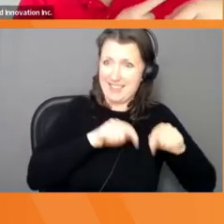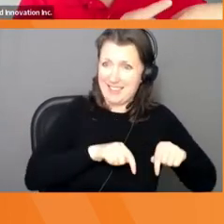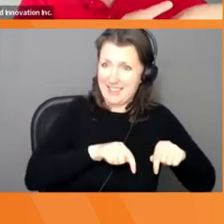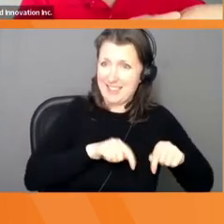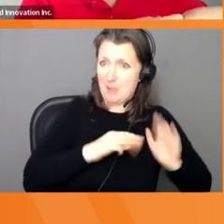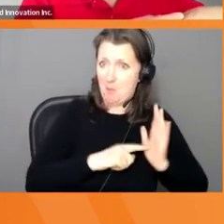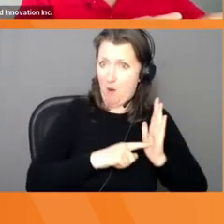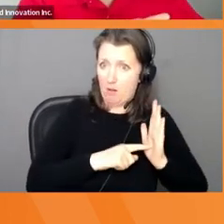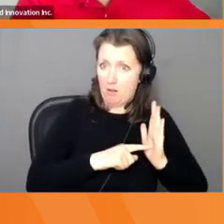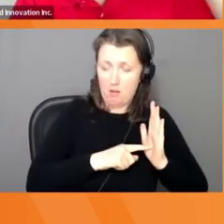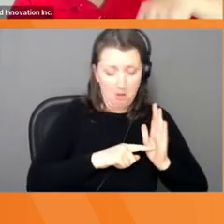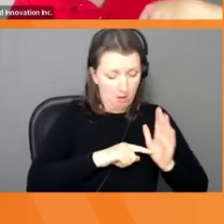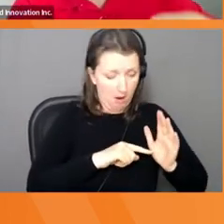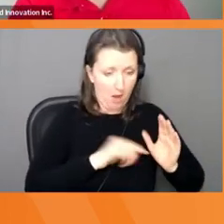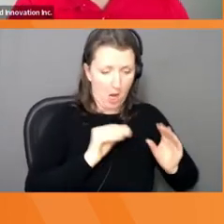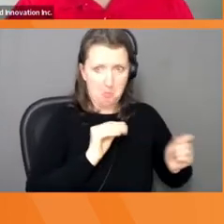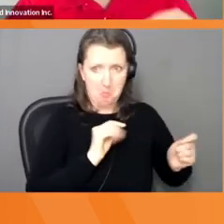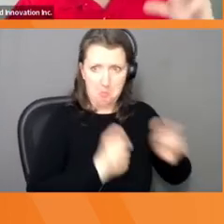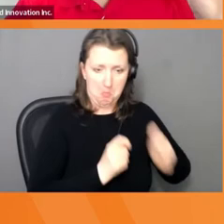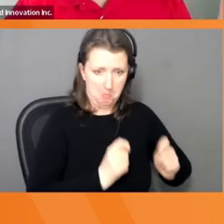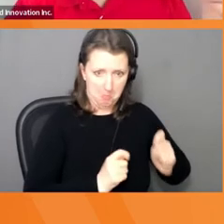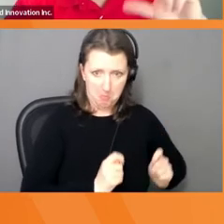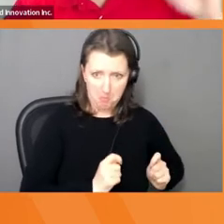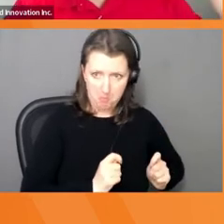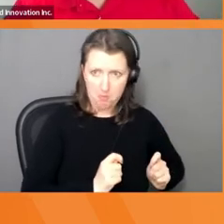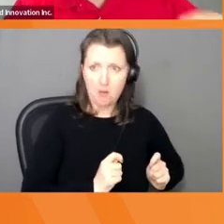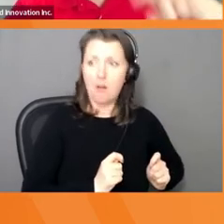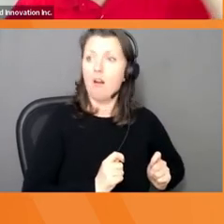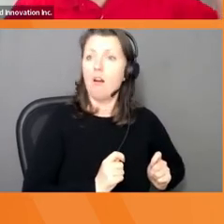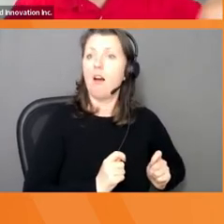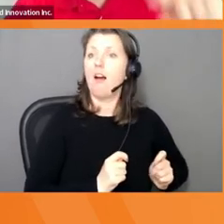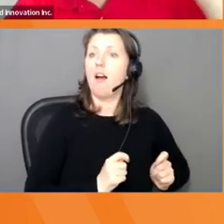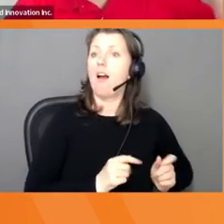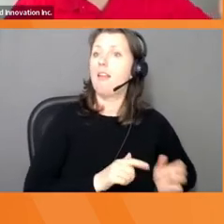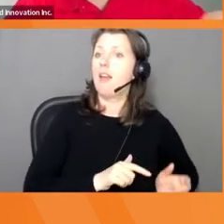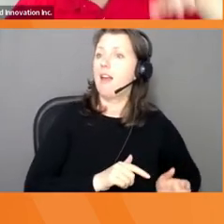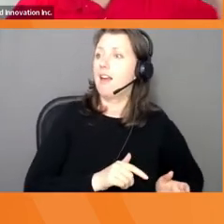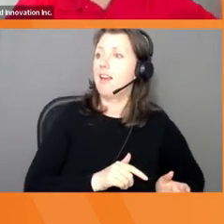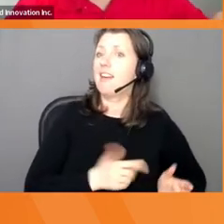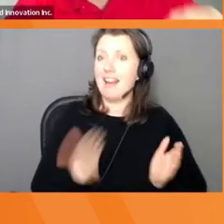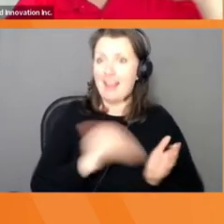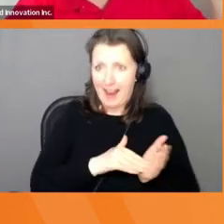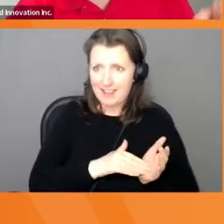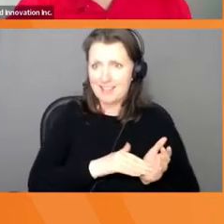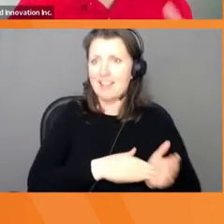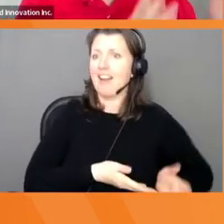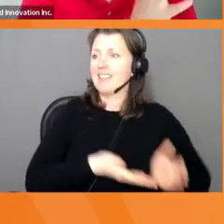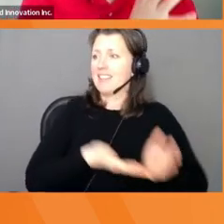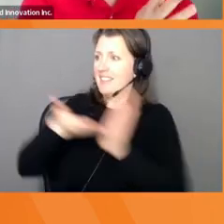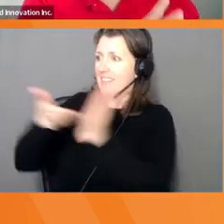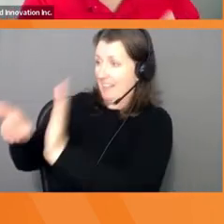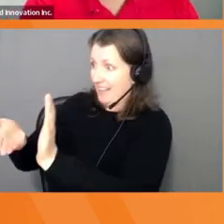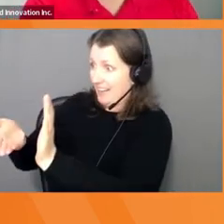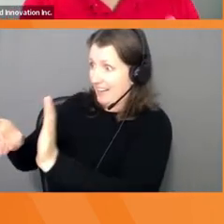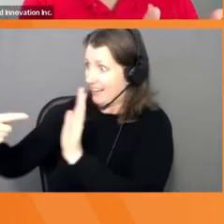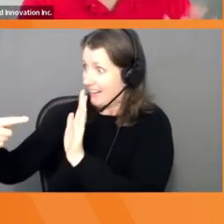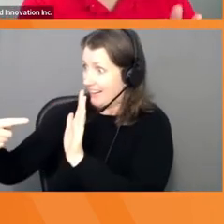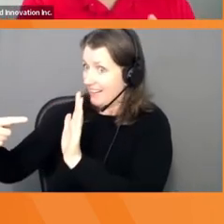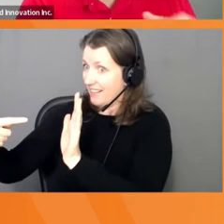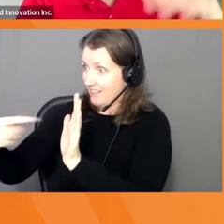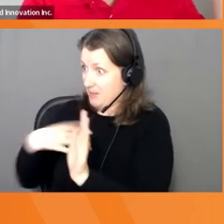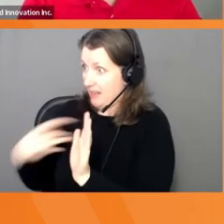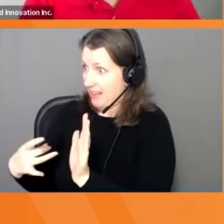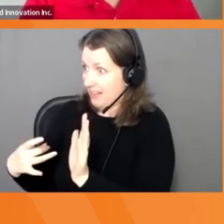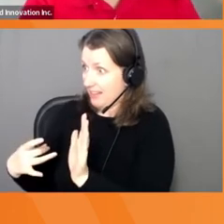adjustments to the prototype, and then I go to test again. So between prototype and test, there's this huge iterative cycle where we're going back and forth. Maybe the prototype was a bad